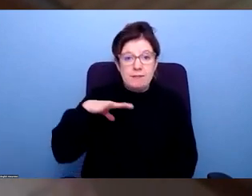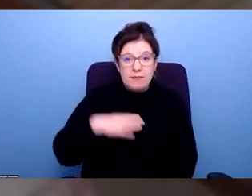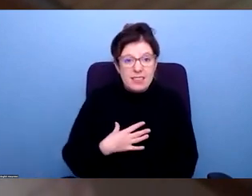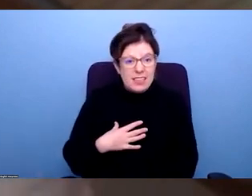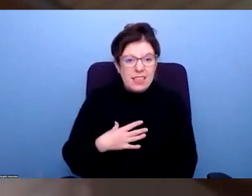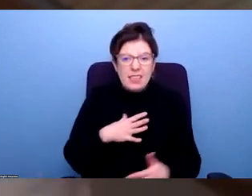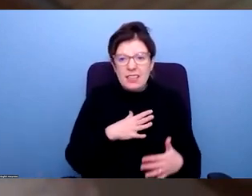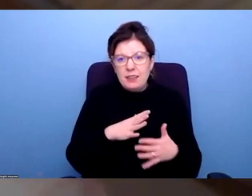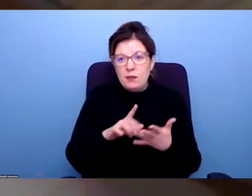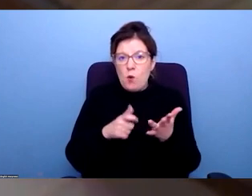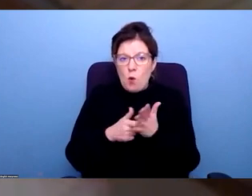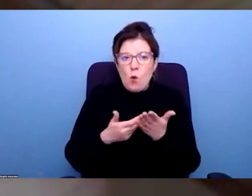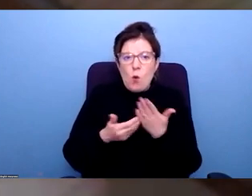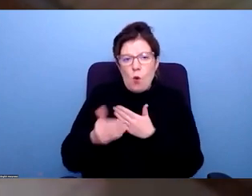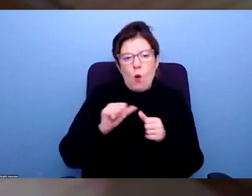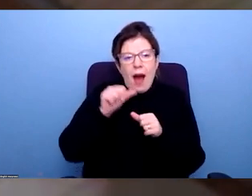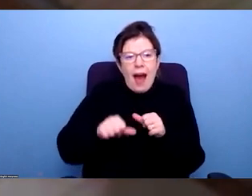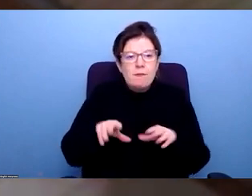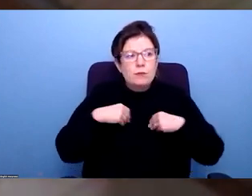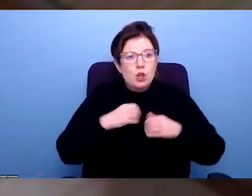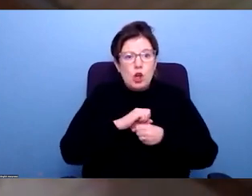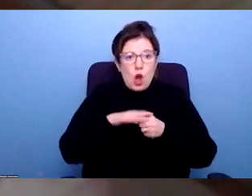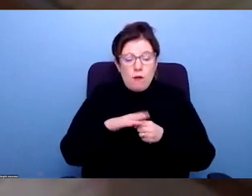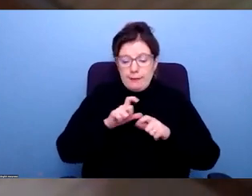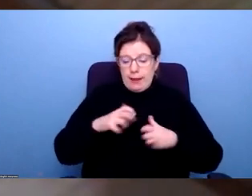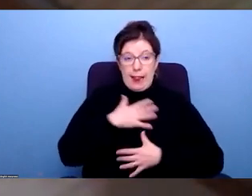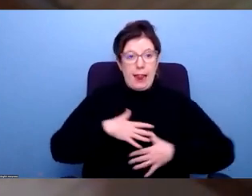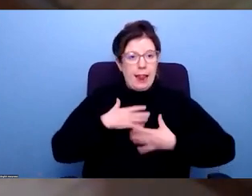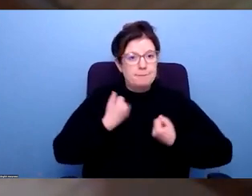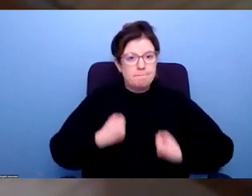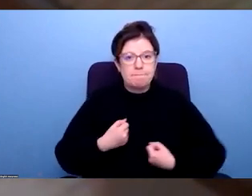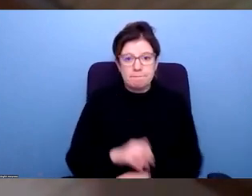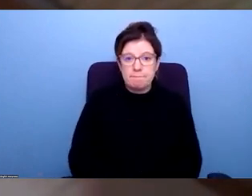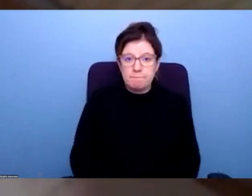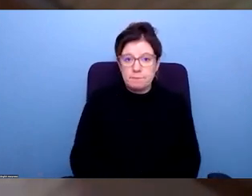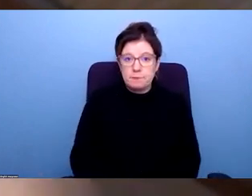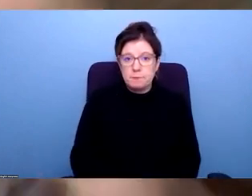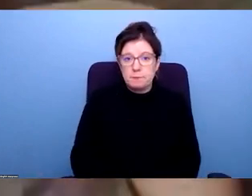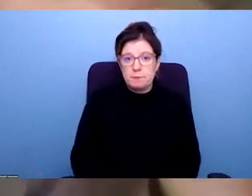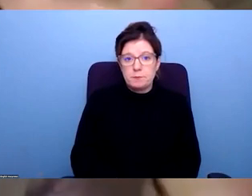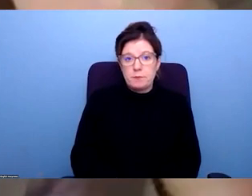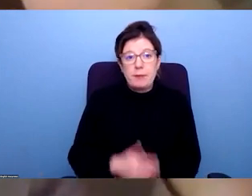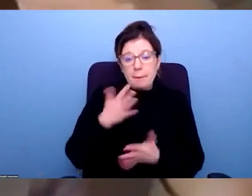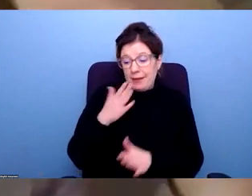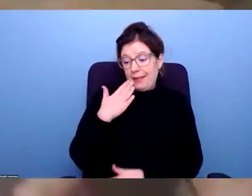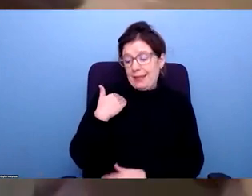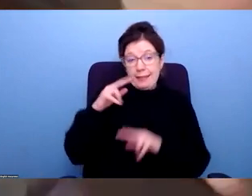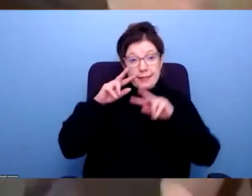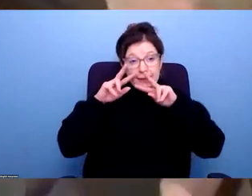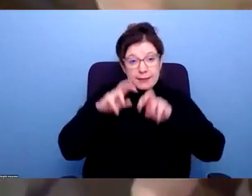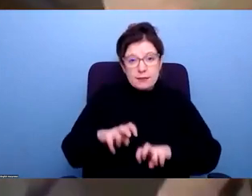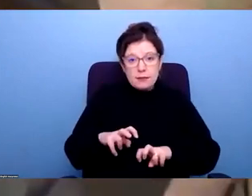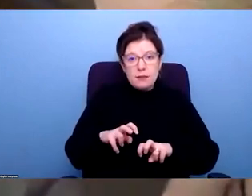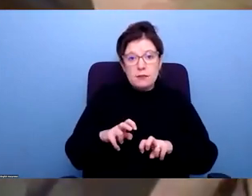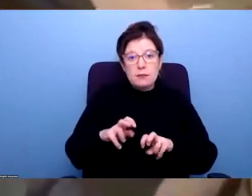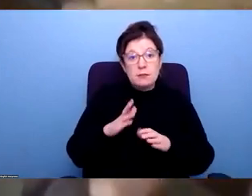conditions or long term post viral conditions. There's actually some good analysis that was done on this fairly recently, which showed that often it's multiple